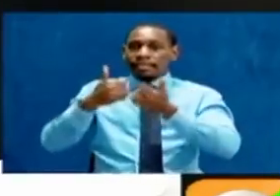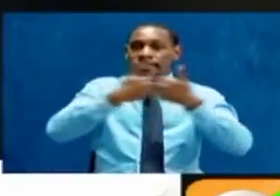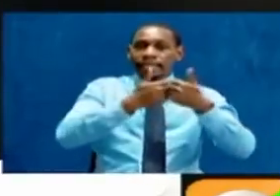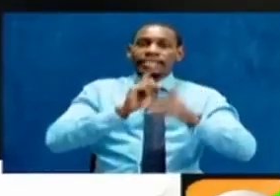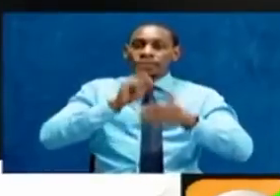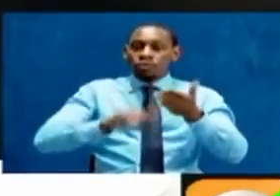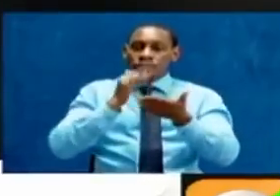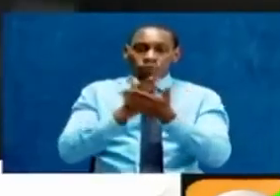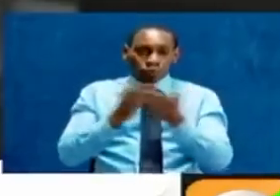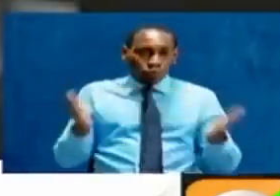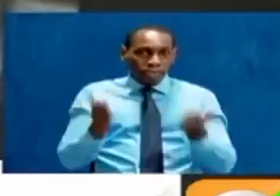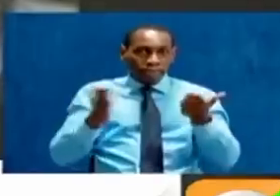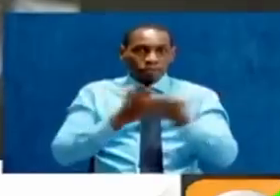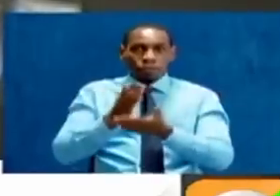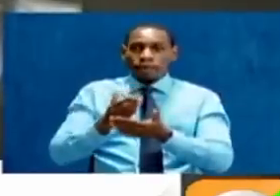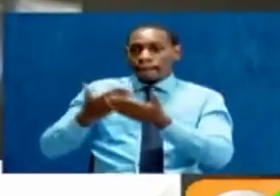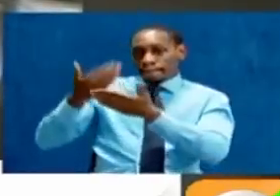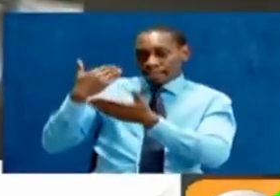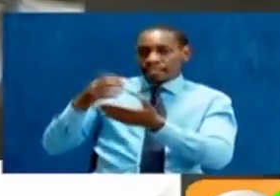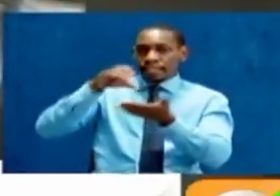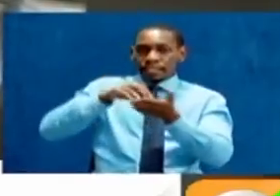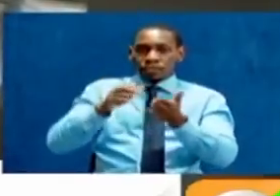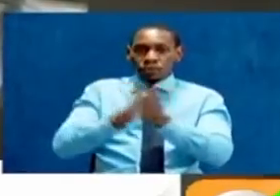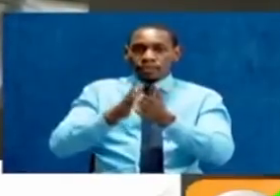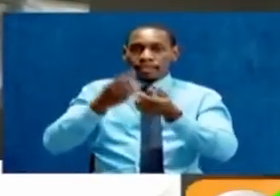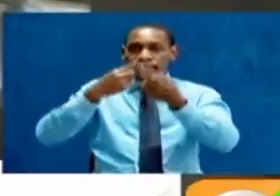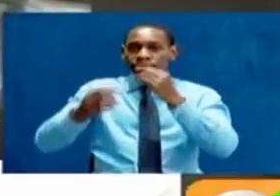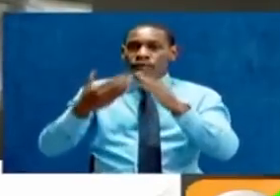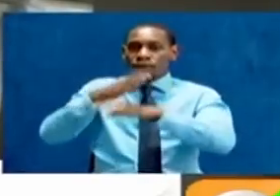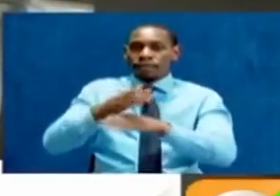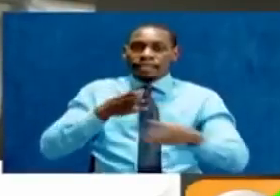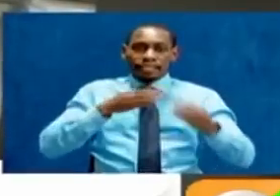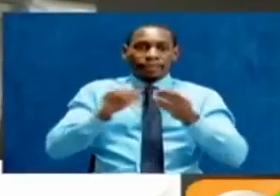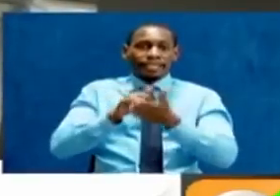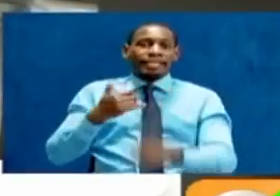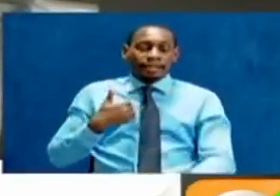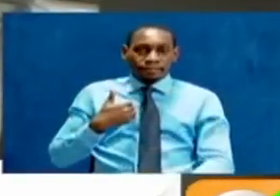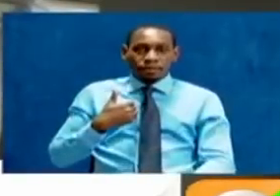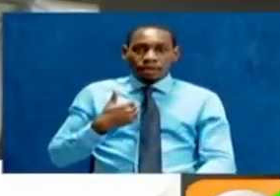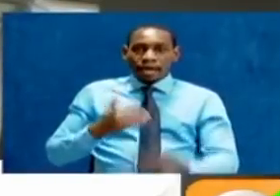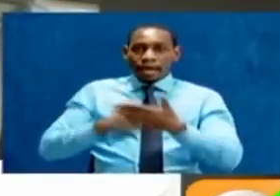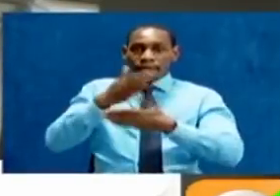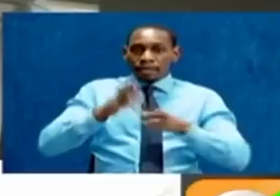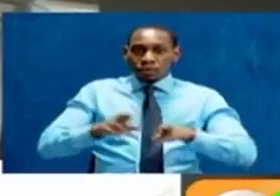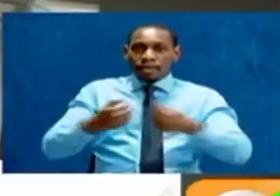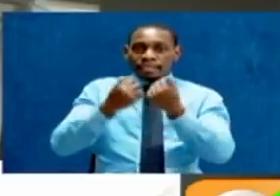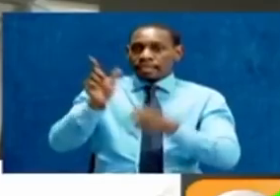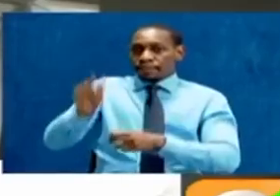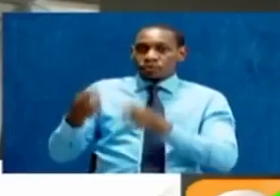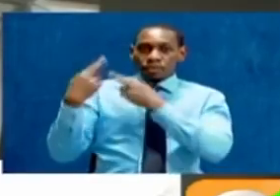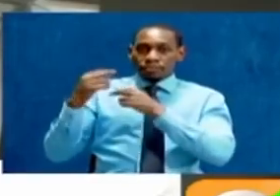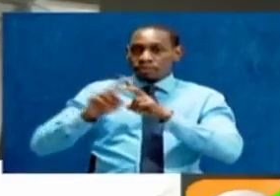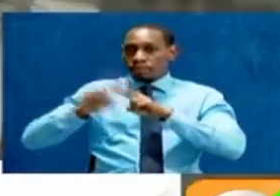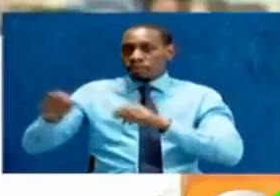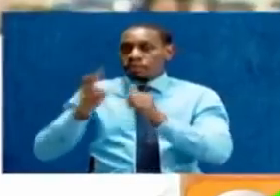she says, was inspired by her past and triumph over her disability caused by a hit-and-run accident